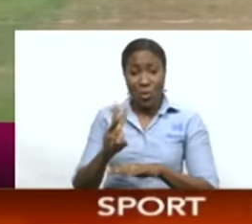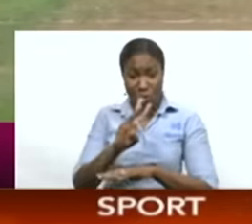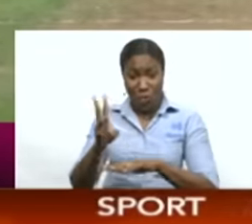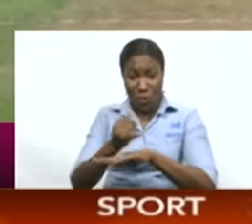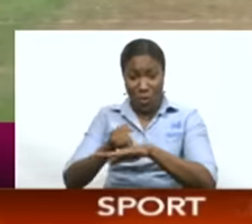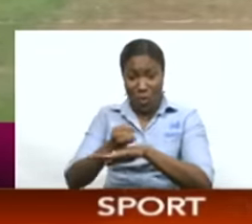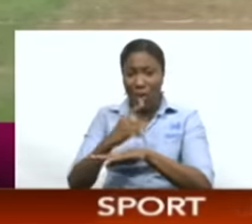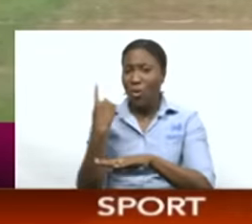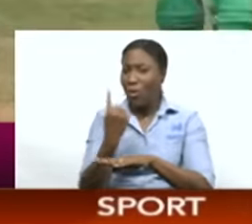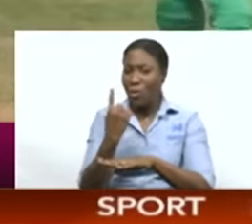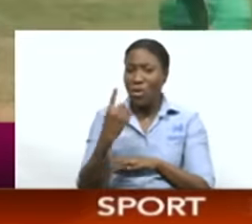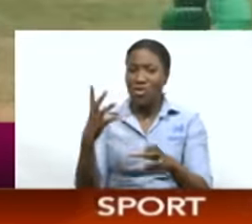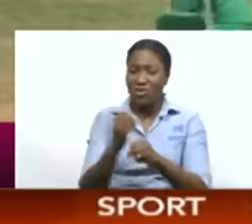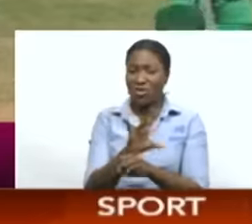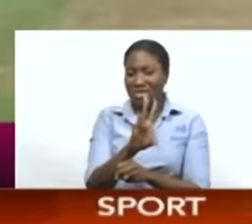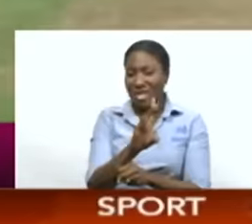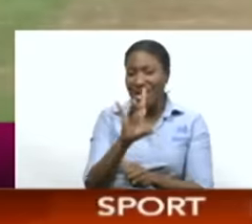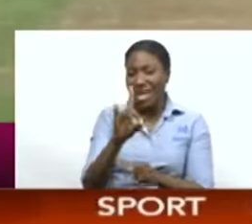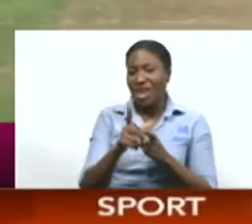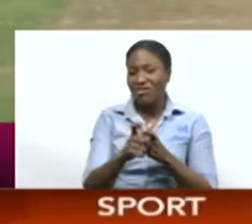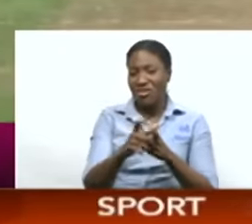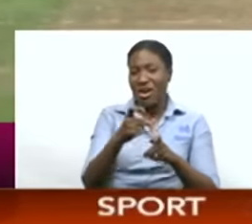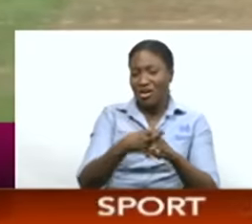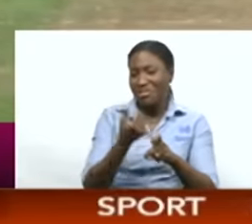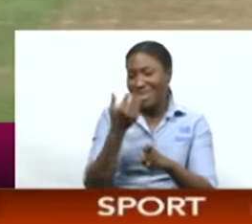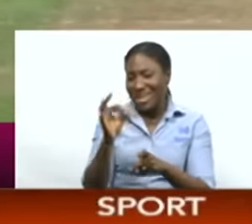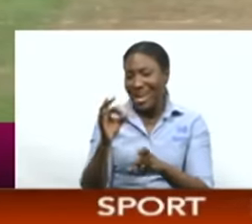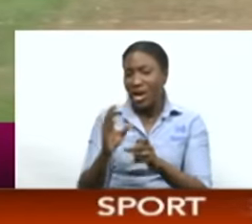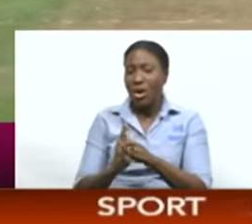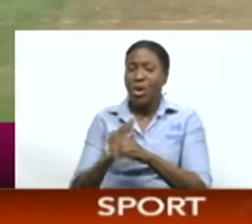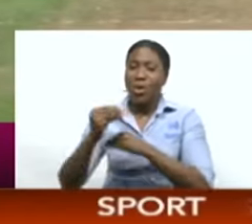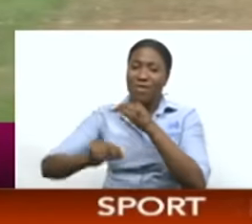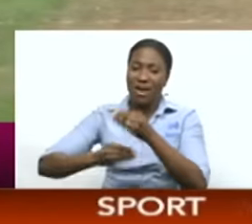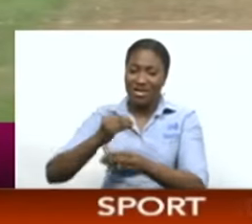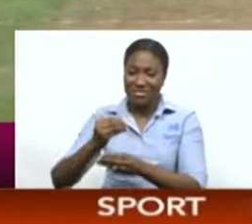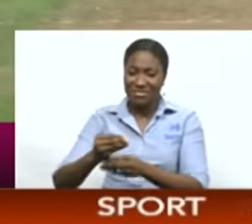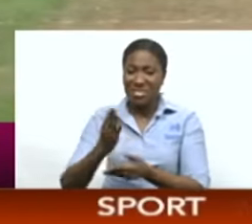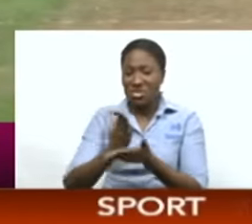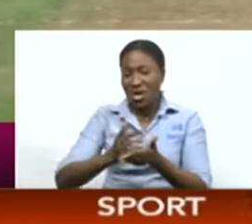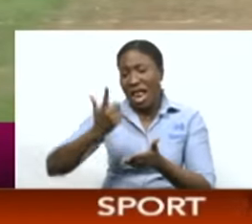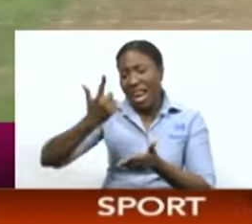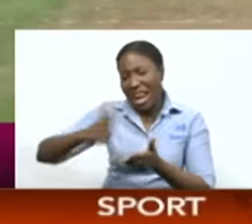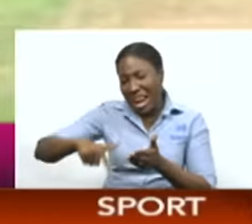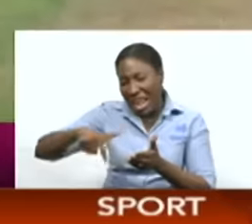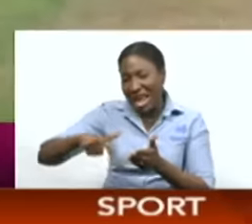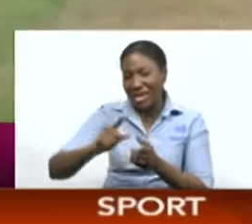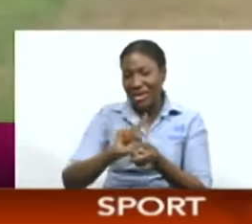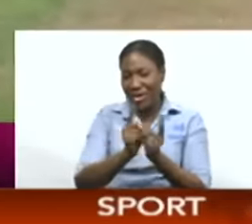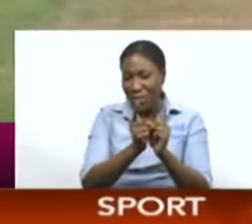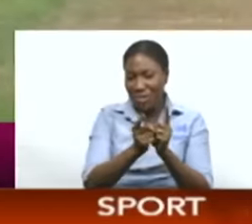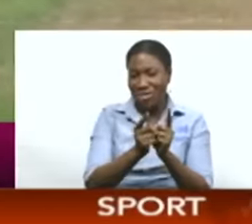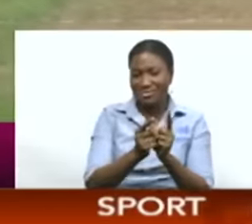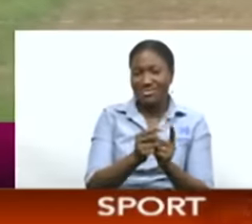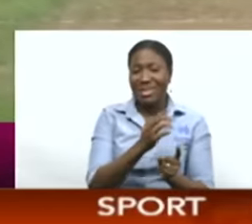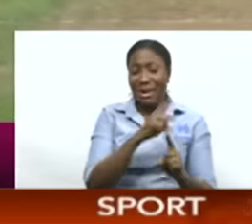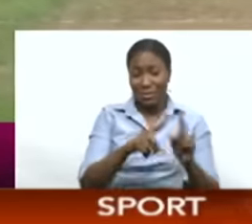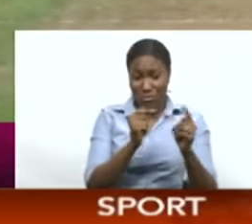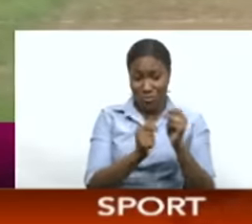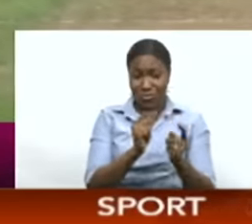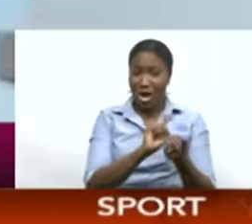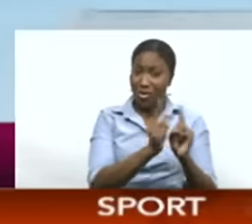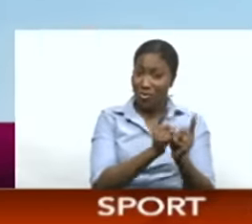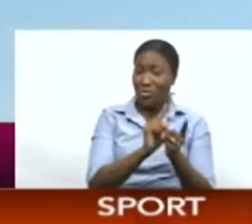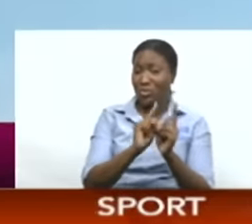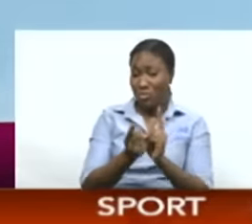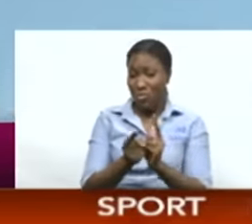78 runs in 19 remaining overs. As with some late wickets, two to Sinil Narayan and one each to Jaden Seals, Aqil